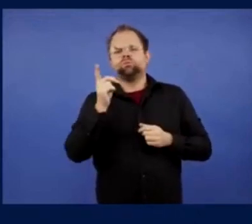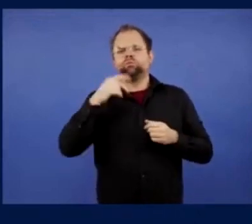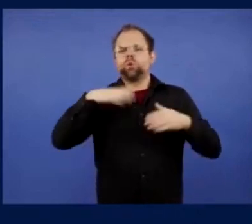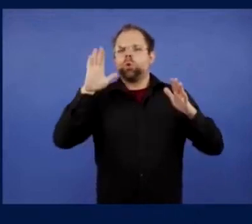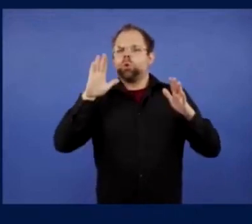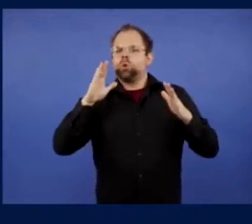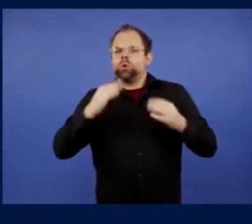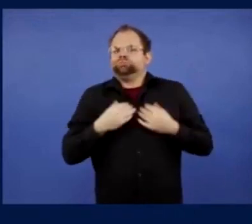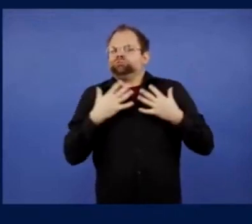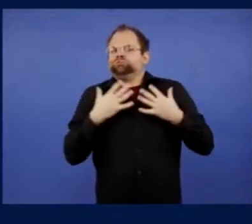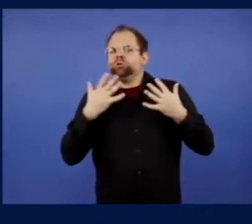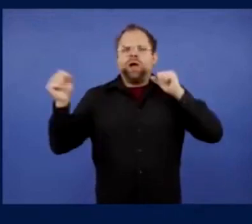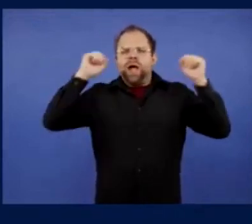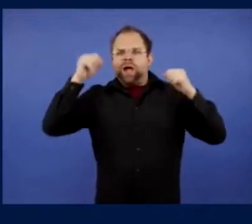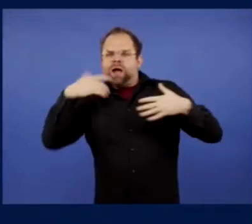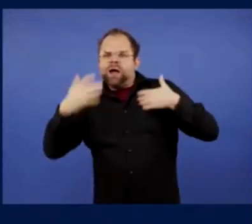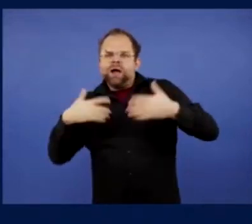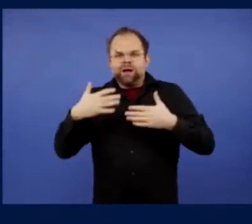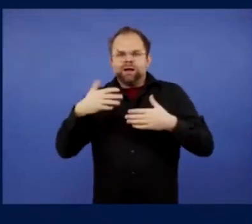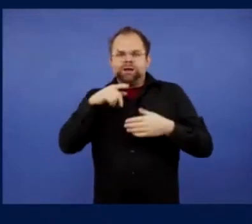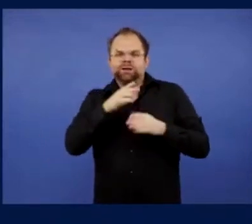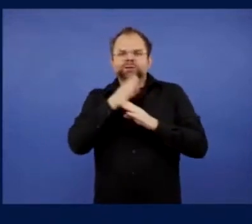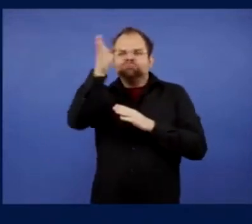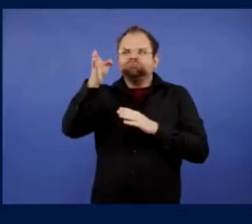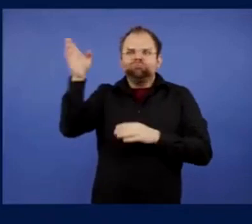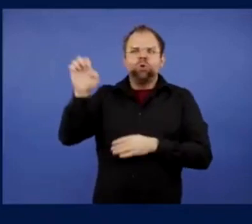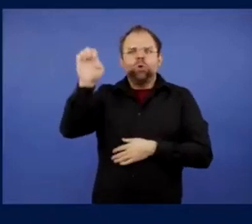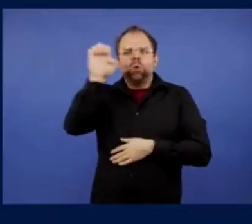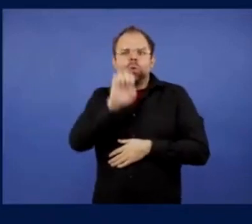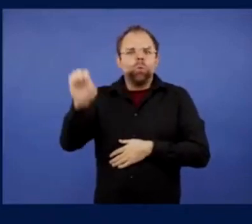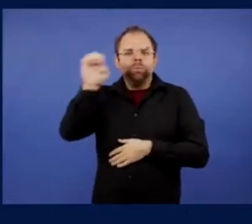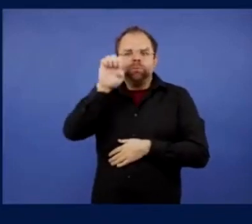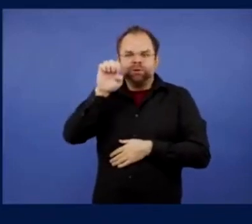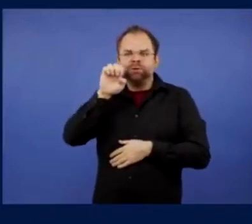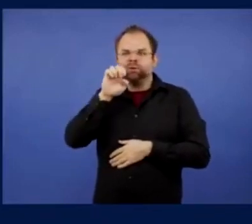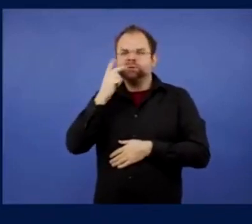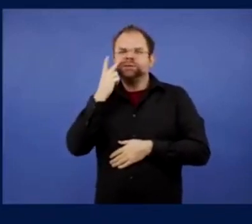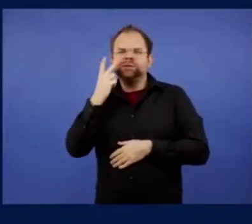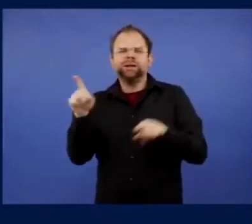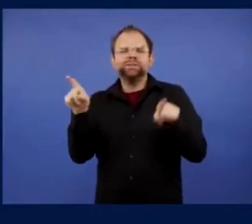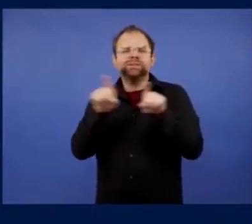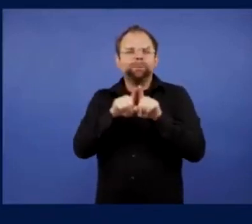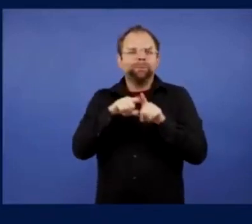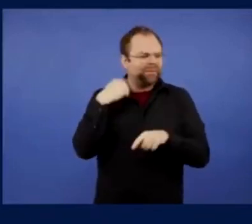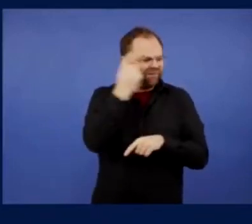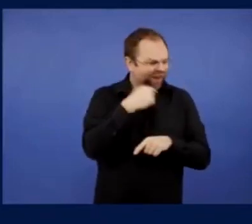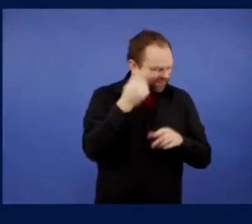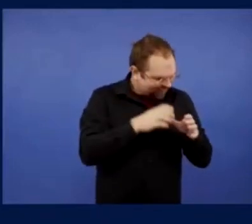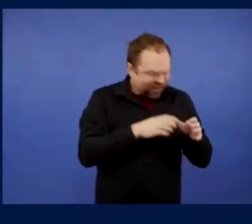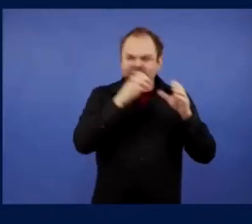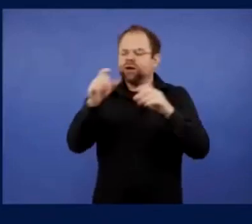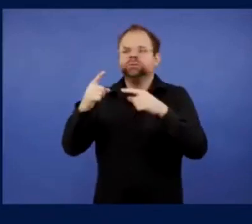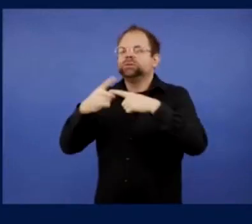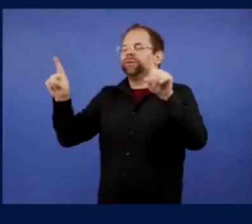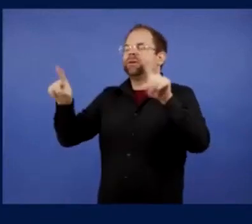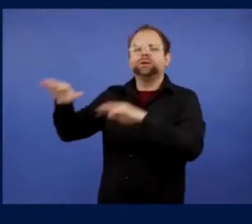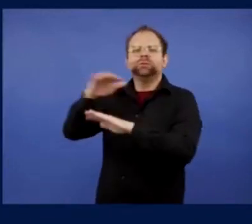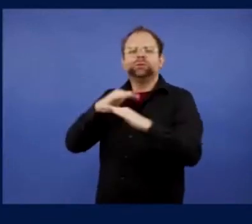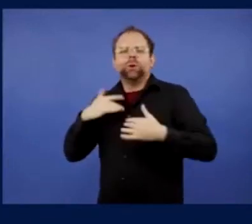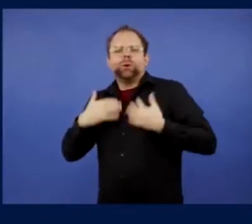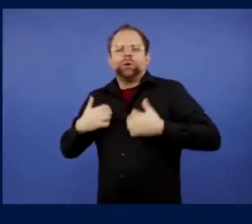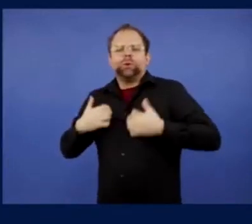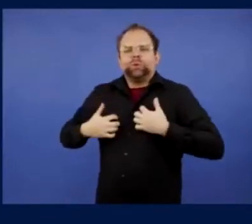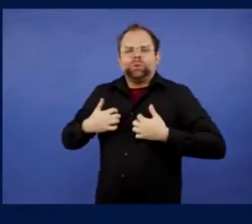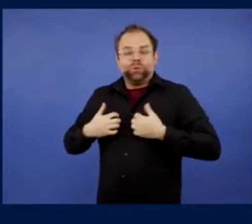Athens. So for 17 years, that's basically been our family life, you know, going to European away's because that